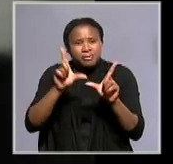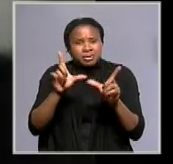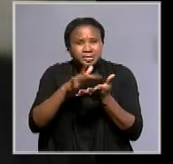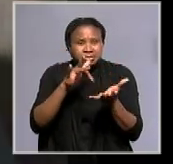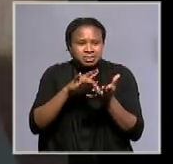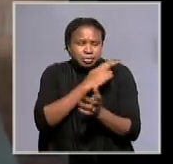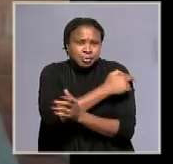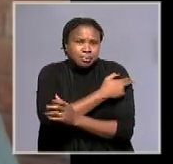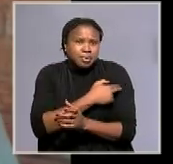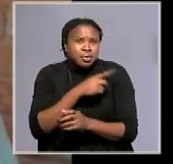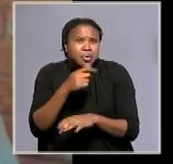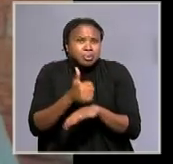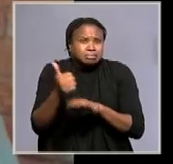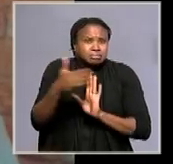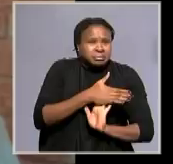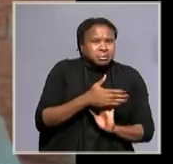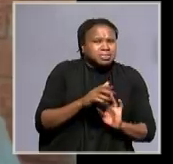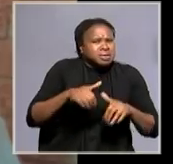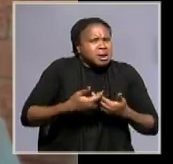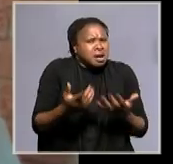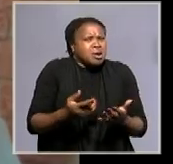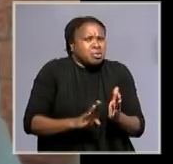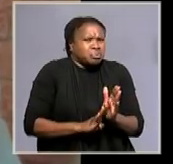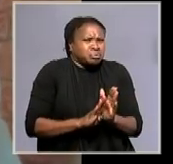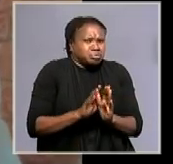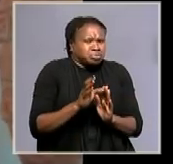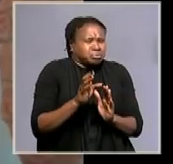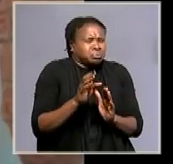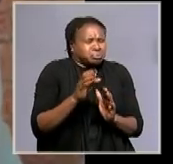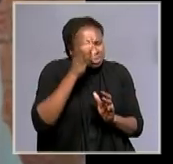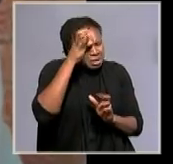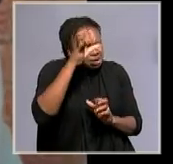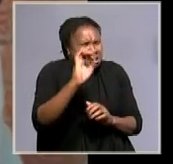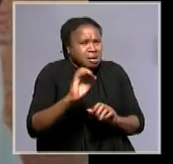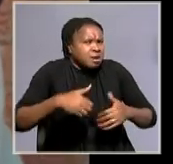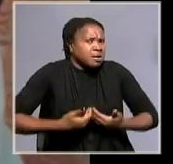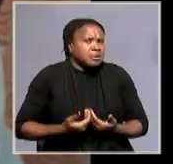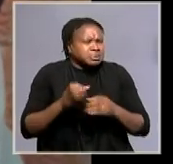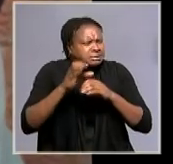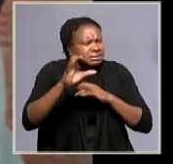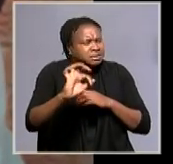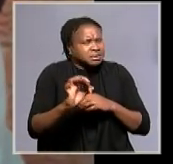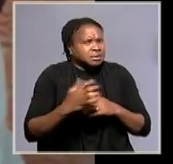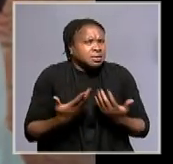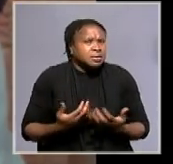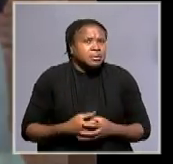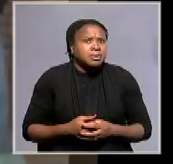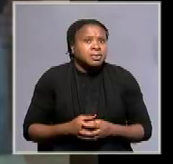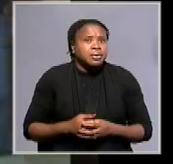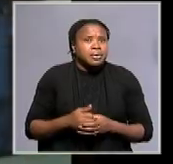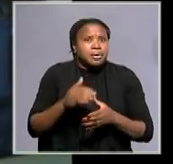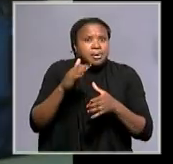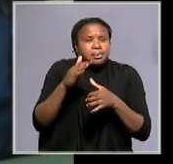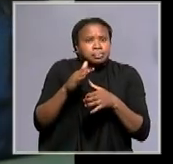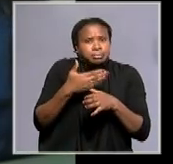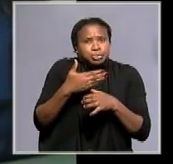Now, as a Kasinga survivor, how has that shaped your current career? Just because I went through that